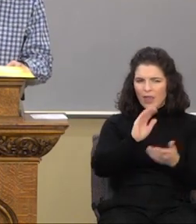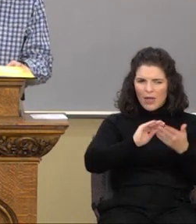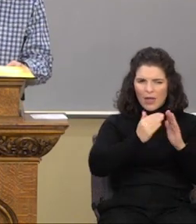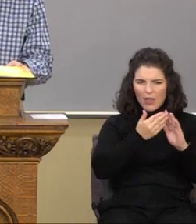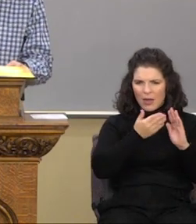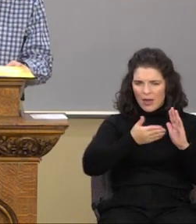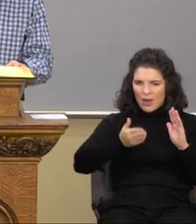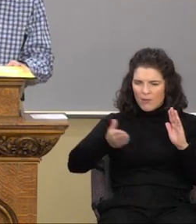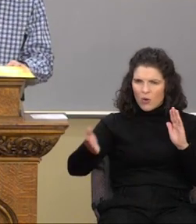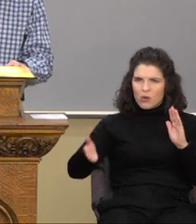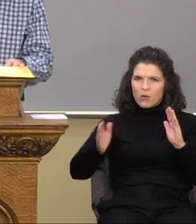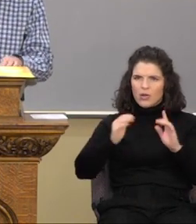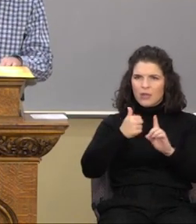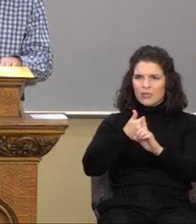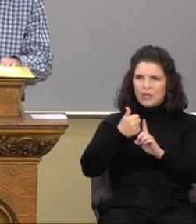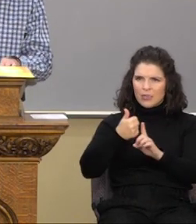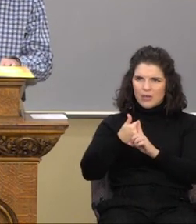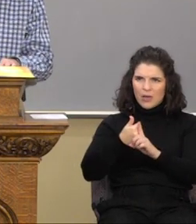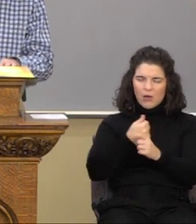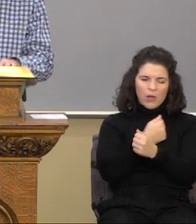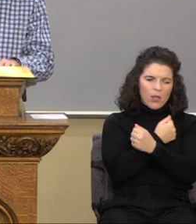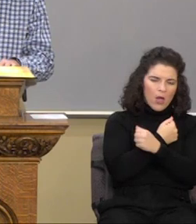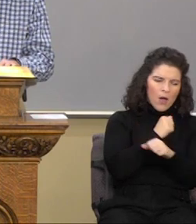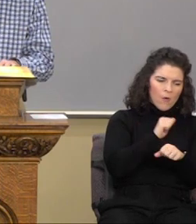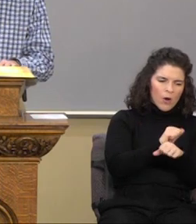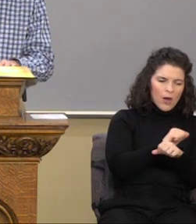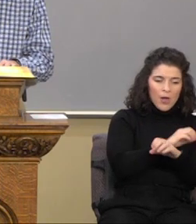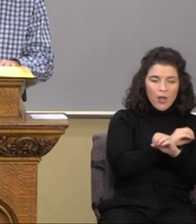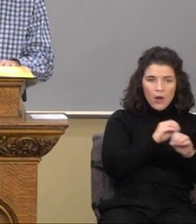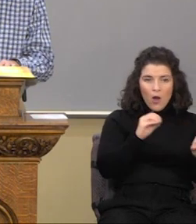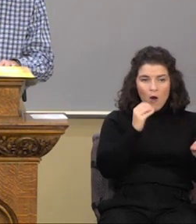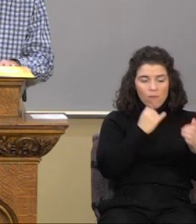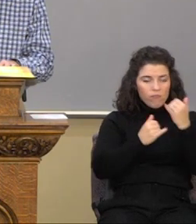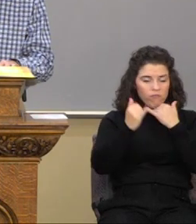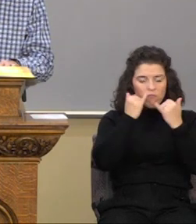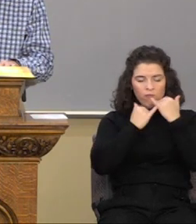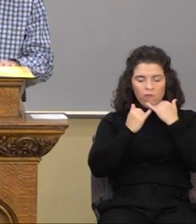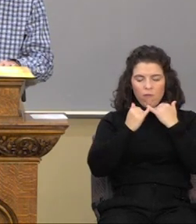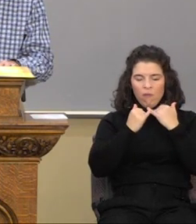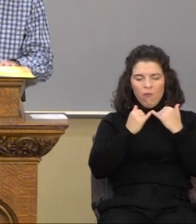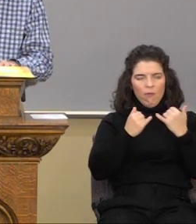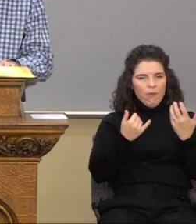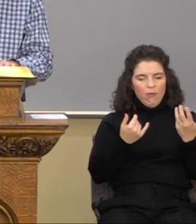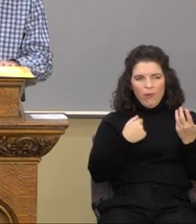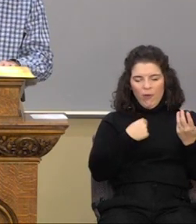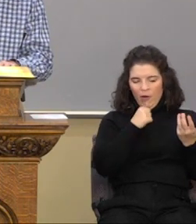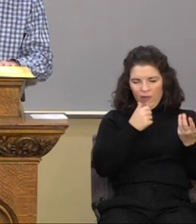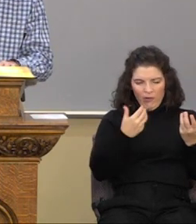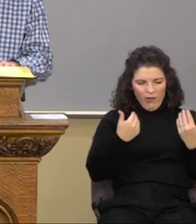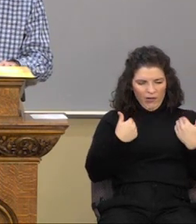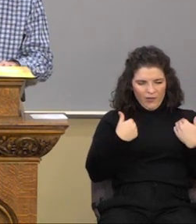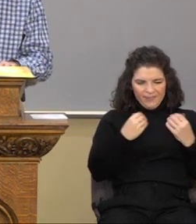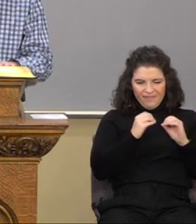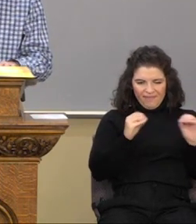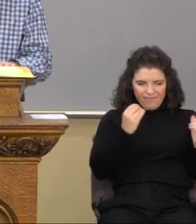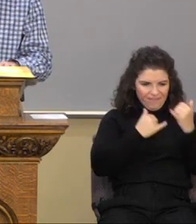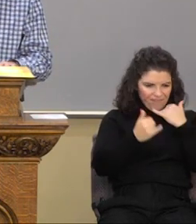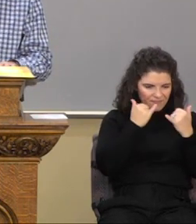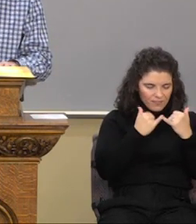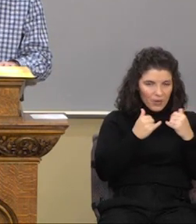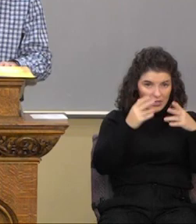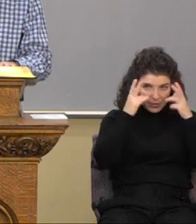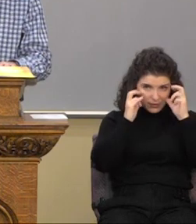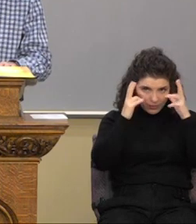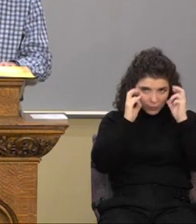as thyself. Love worketh no ill. I don't have any ill will, evil intent